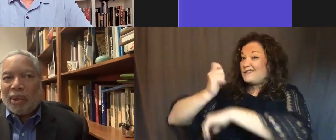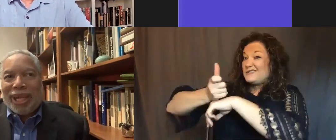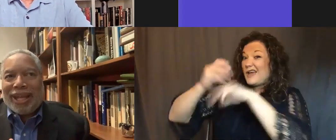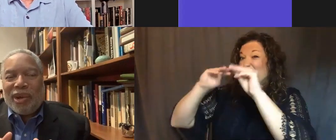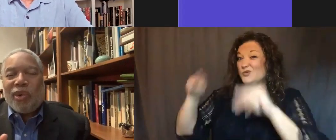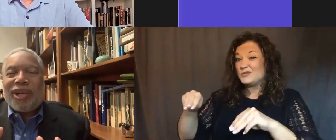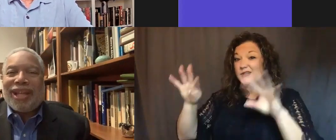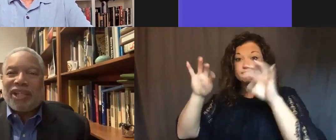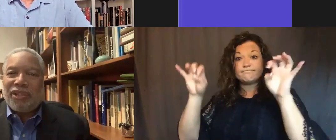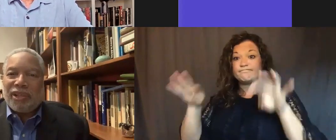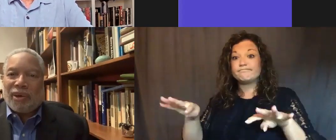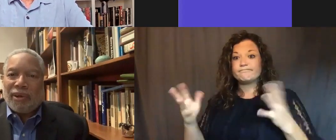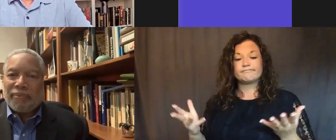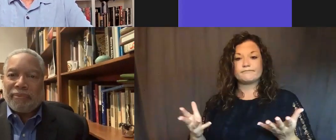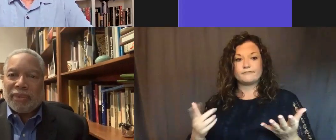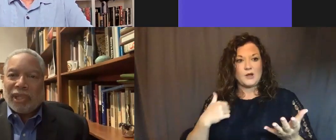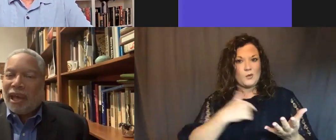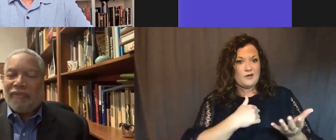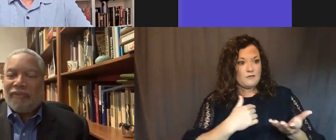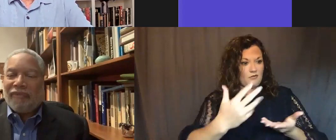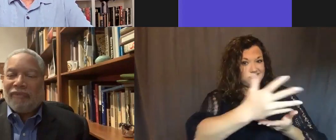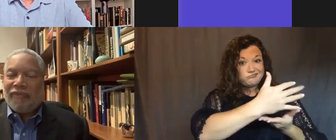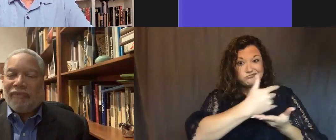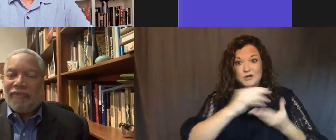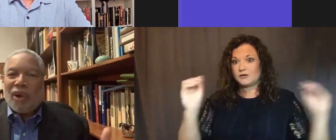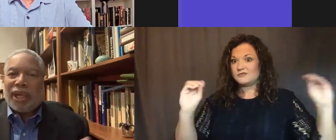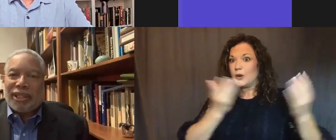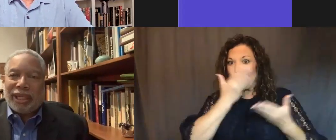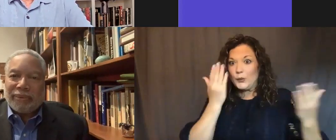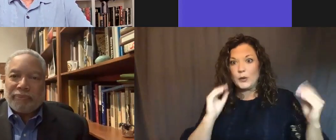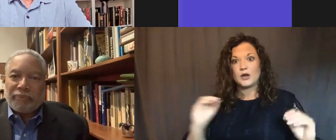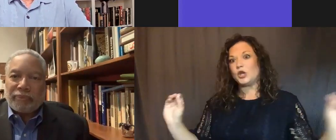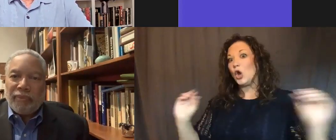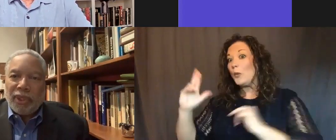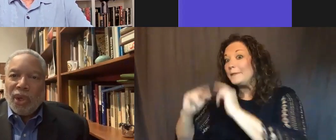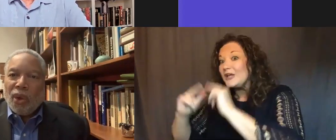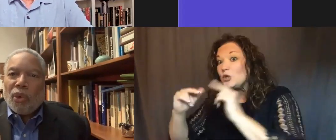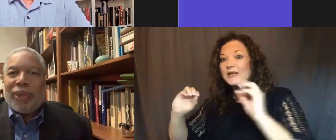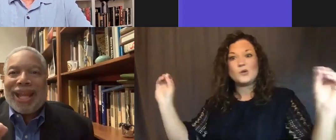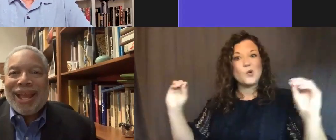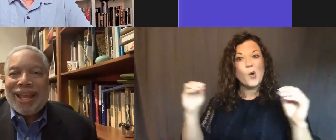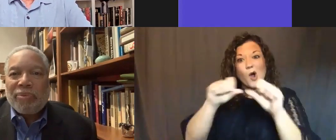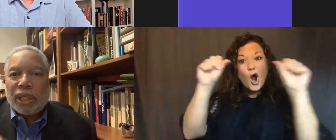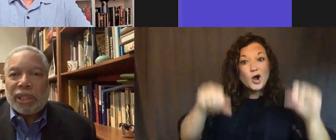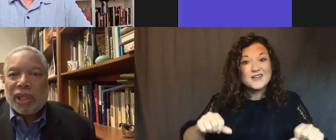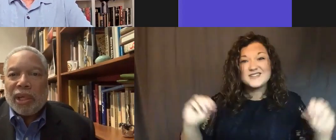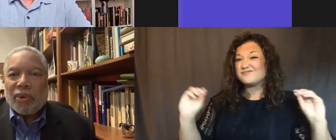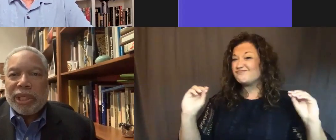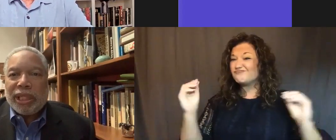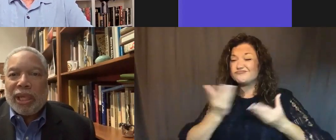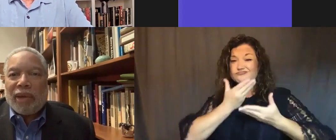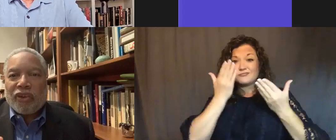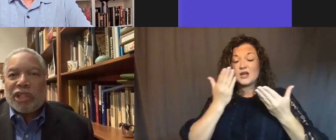We had no collections at all. We had Obviously, no building, no architecture. What we had was